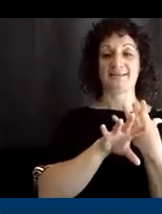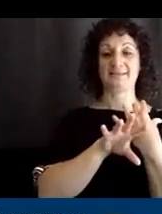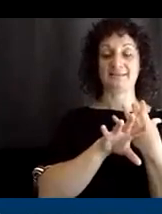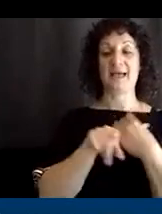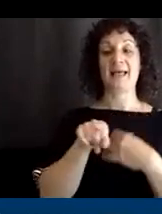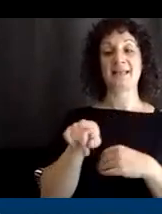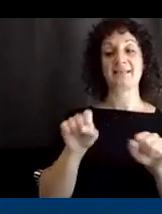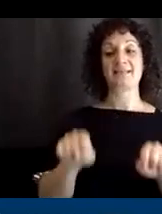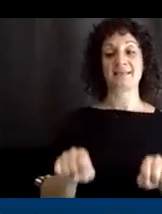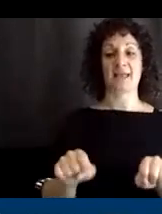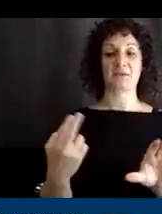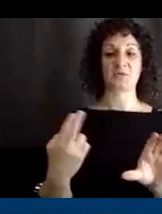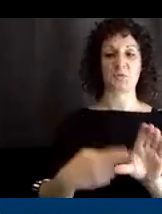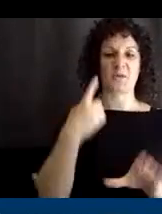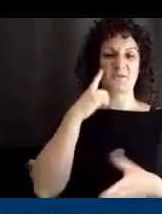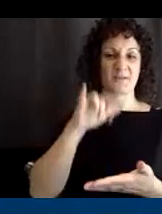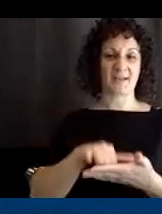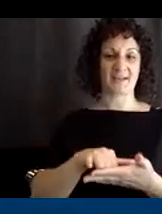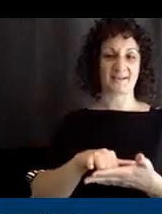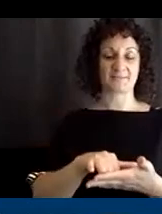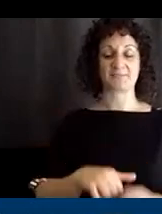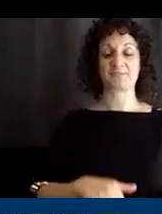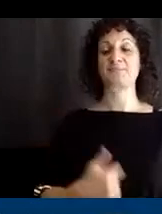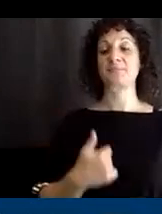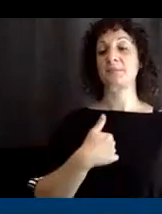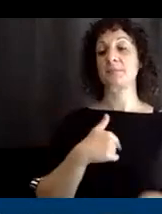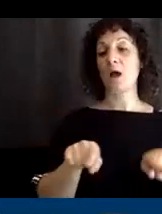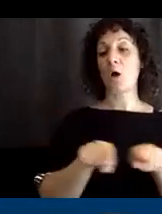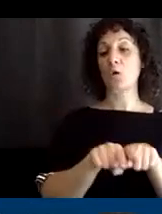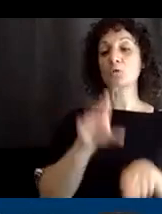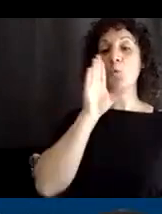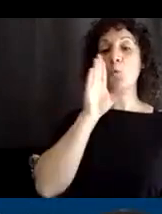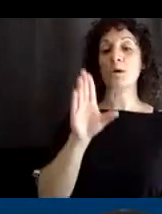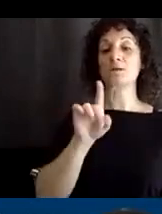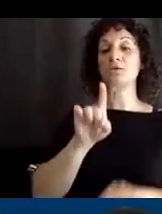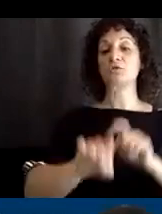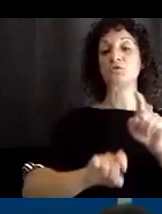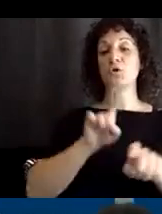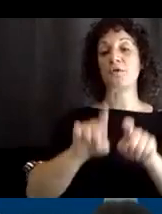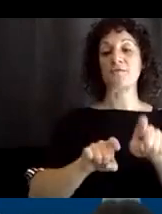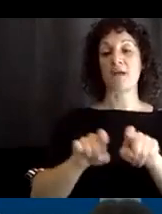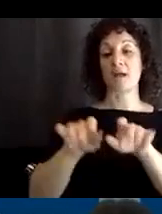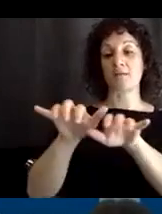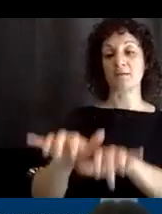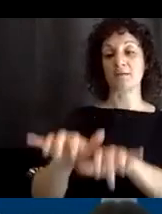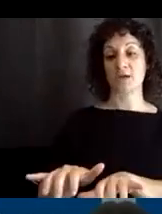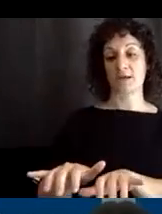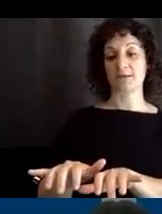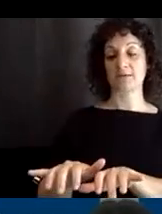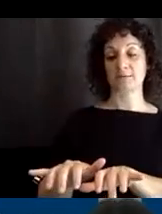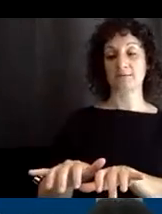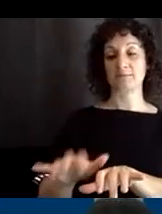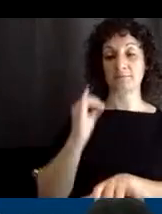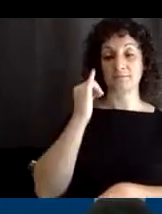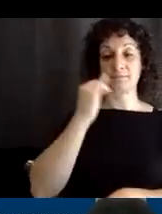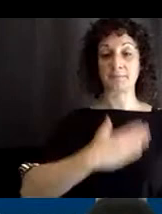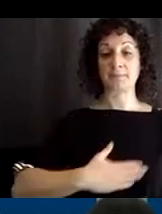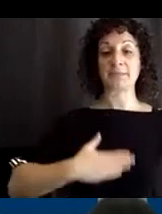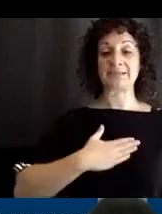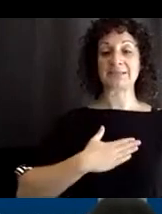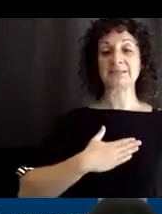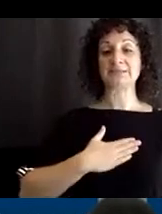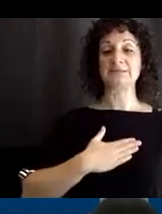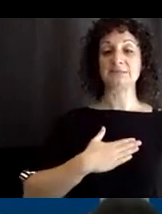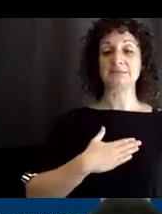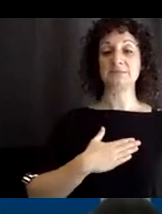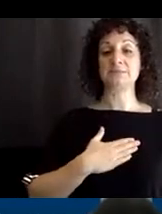they can join us for that. I will also be putting the survey in the chat box. Um, if you could take a moment to